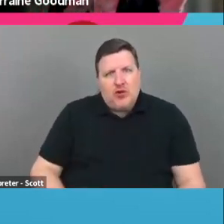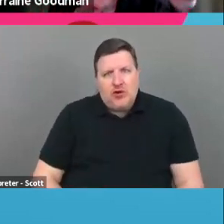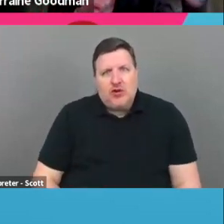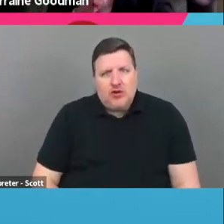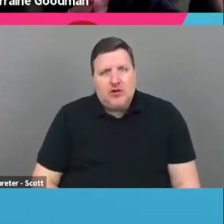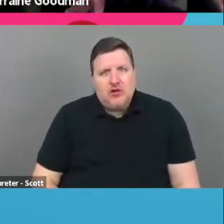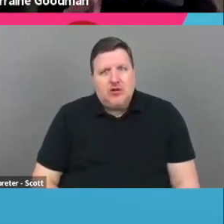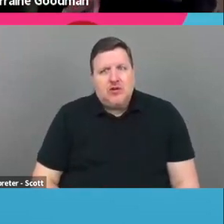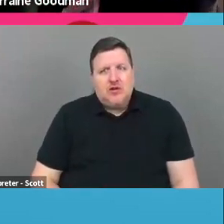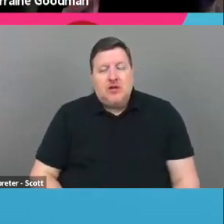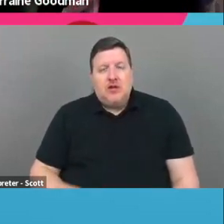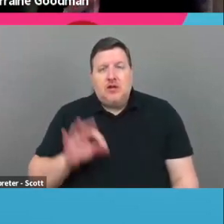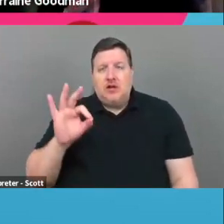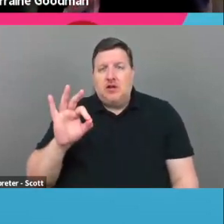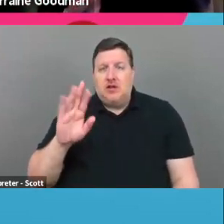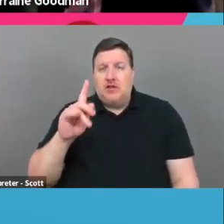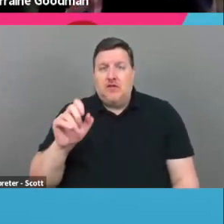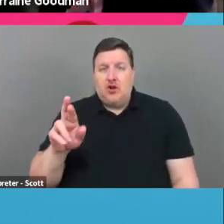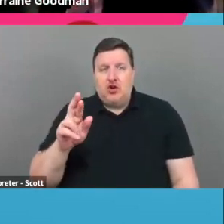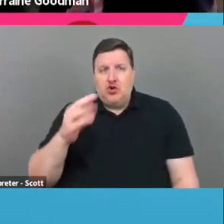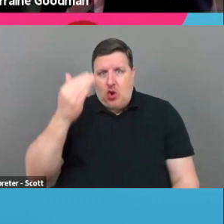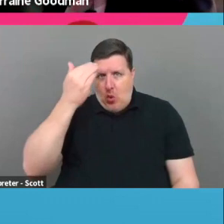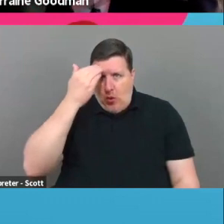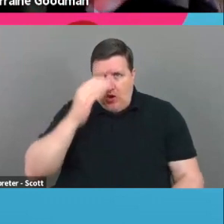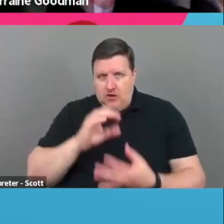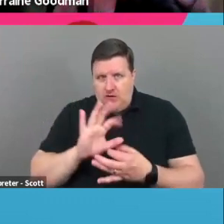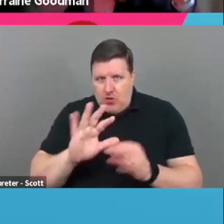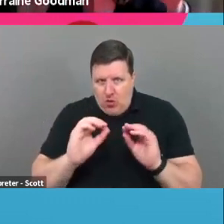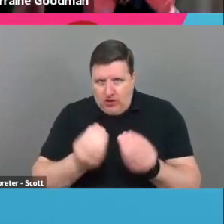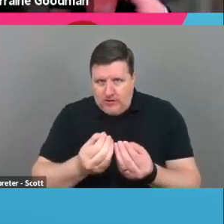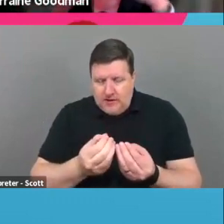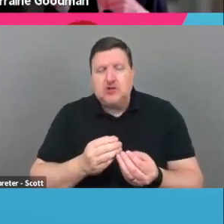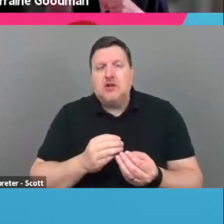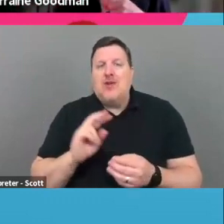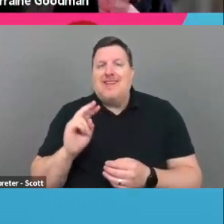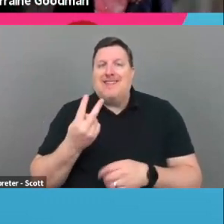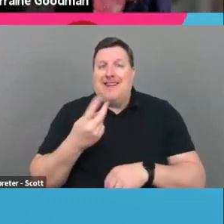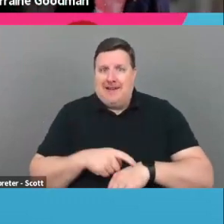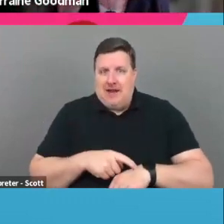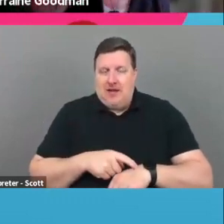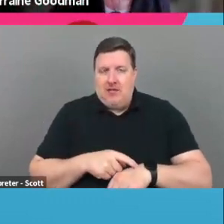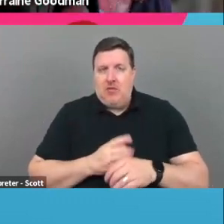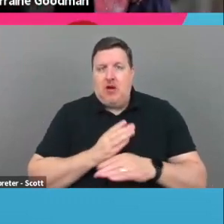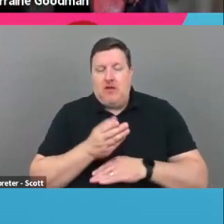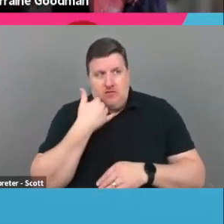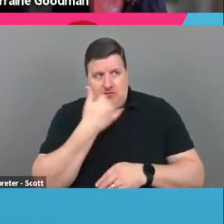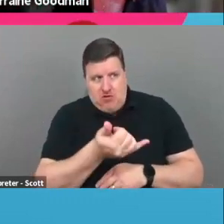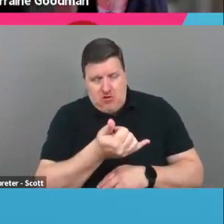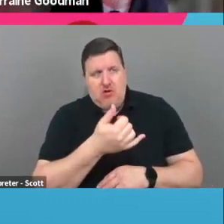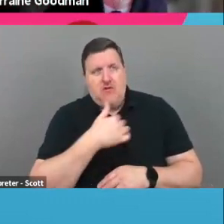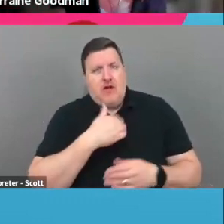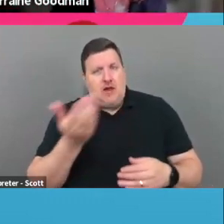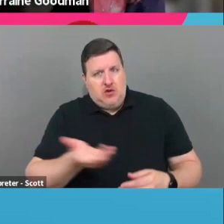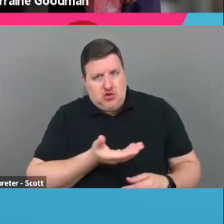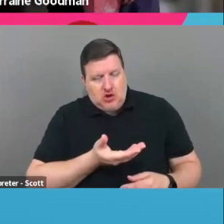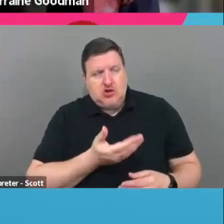Right? The funder's awareness of your organization. So the second time around, after you've made that call, you've had that introduction.